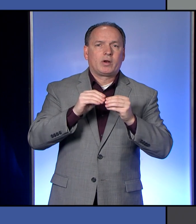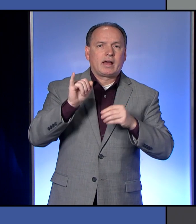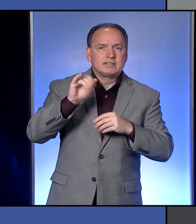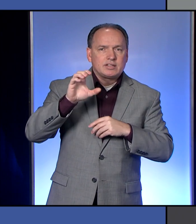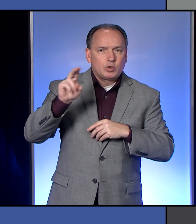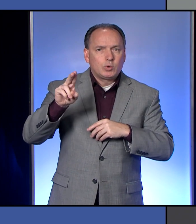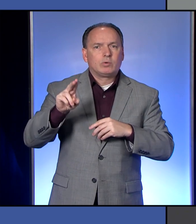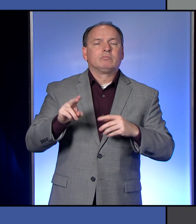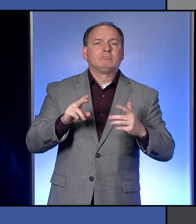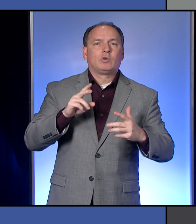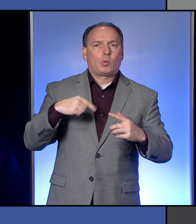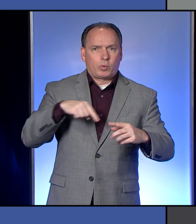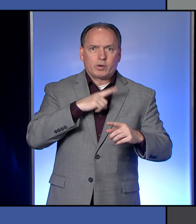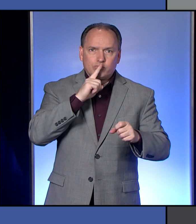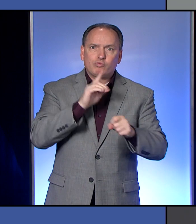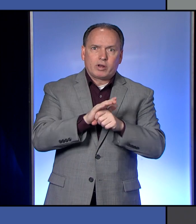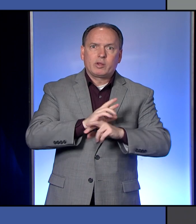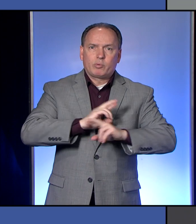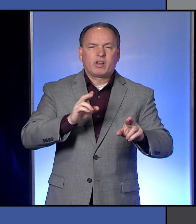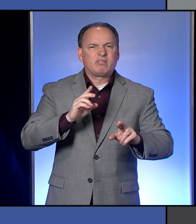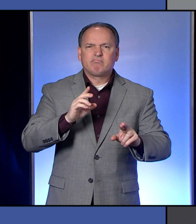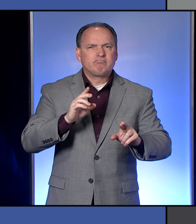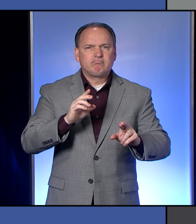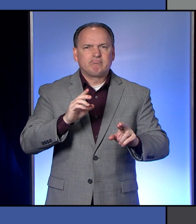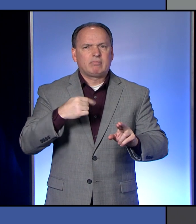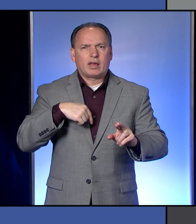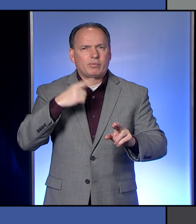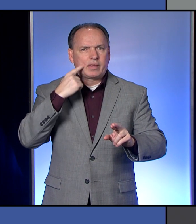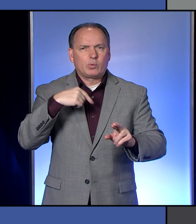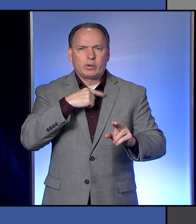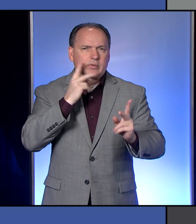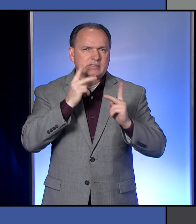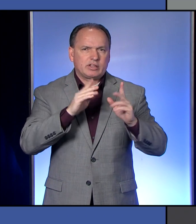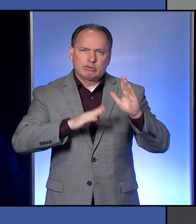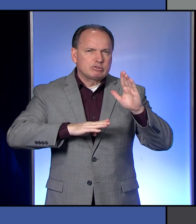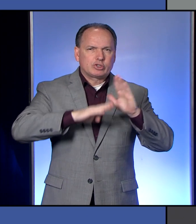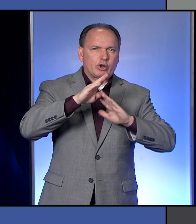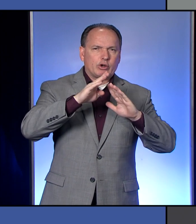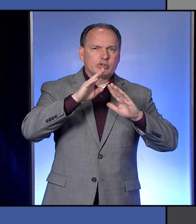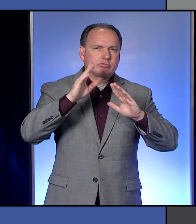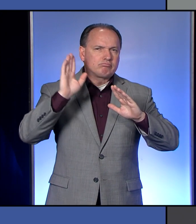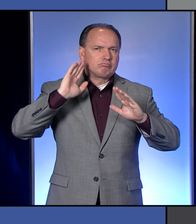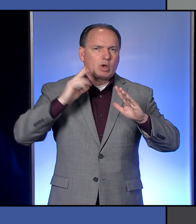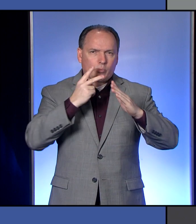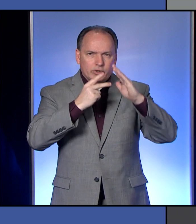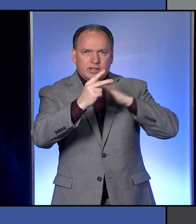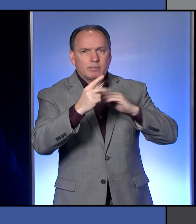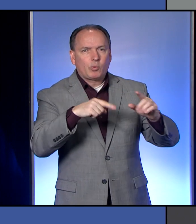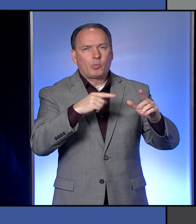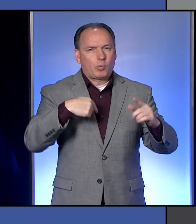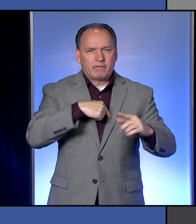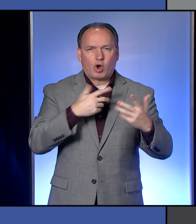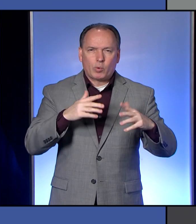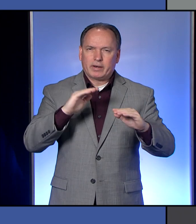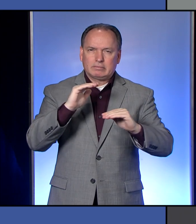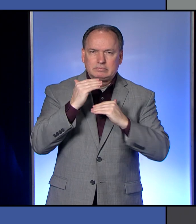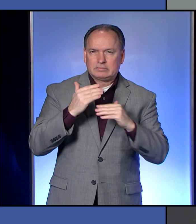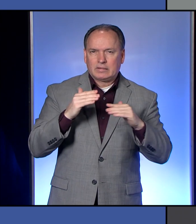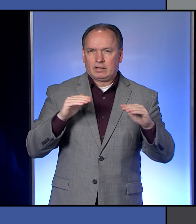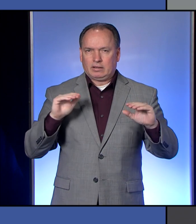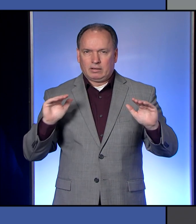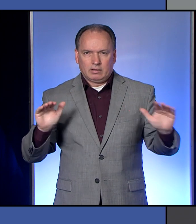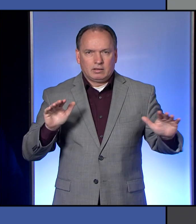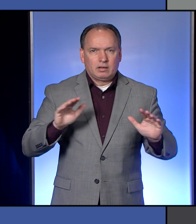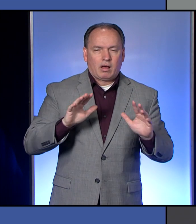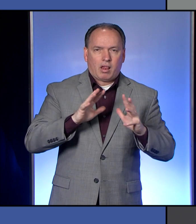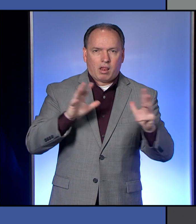prepared for this. I don't know if we'll see the surge that has been predicted. I think we have mitigated much of it early on within the county.